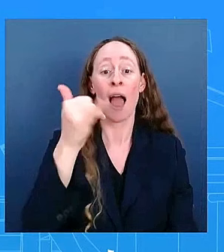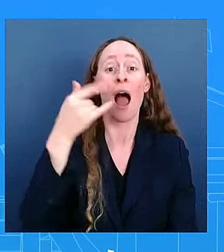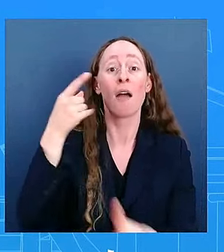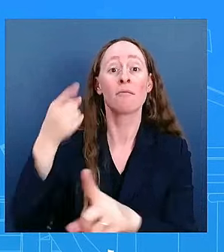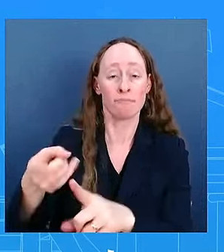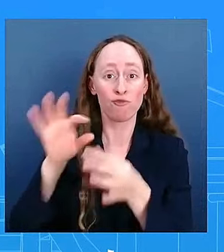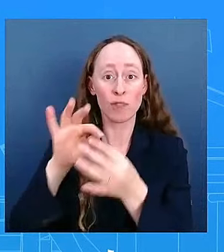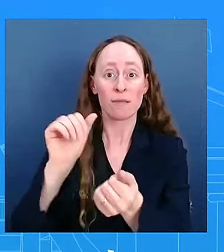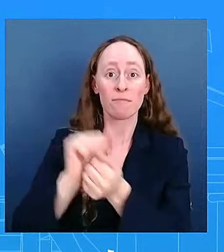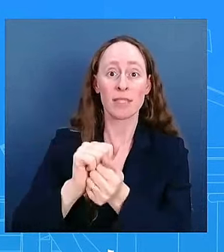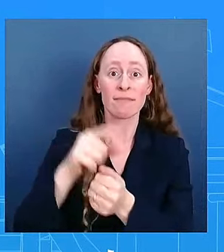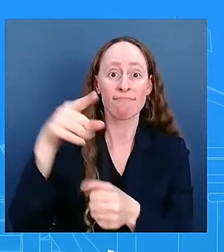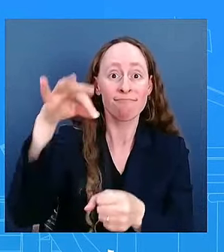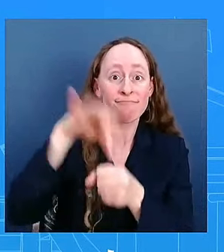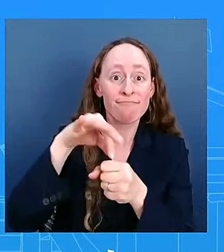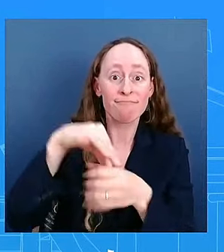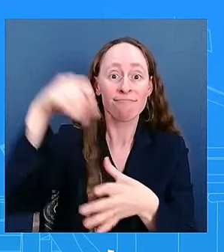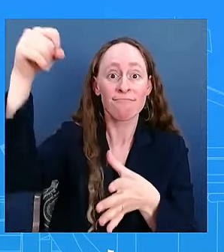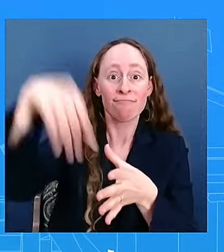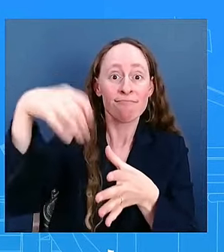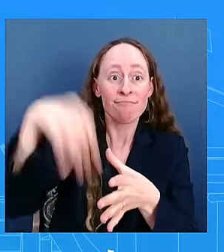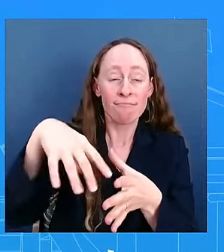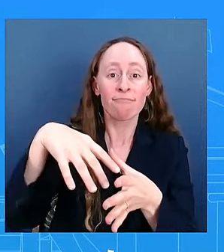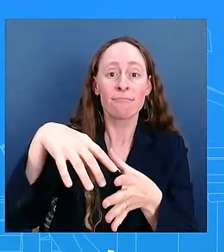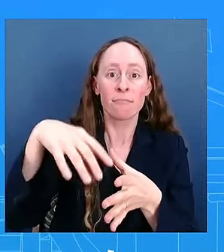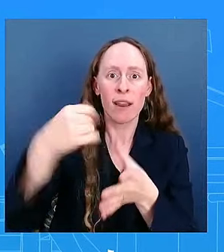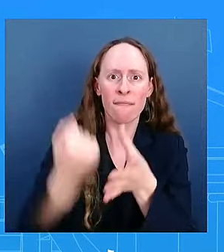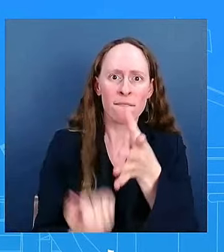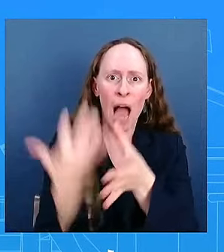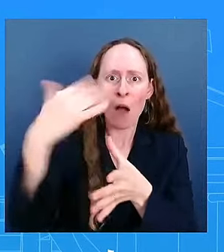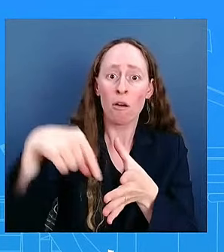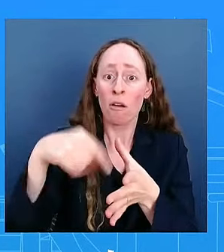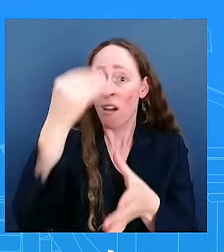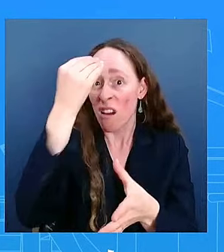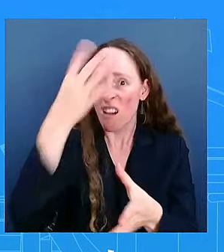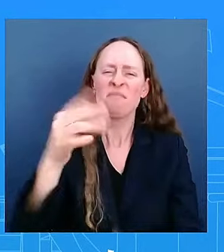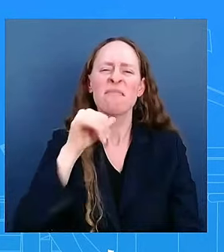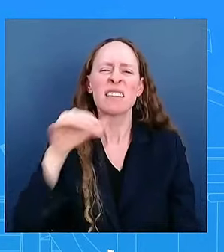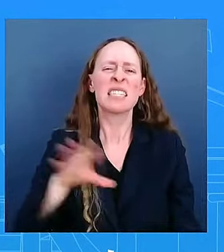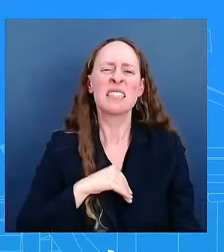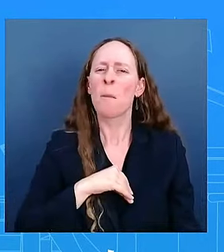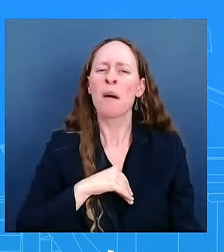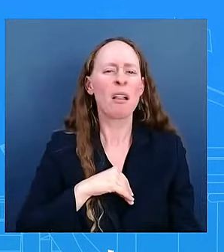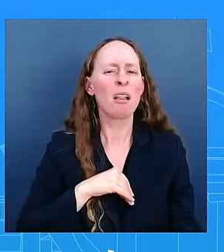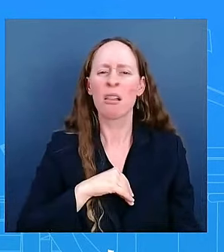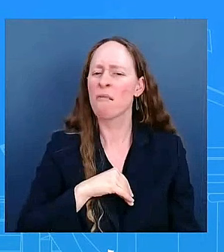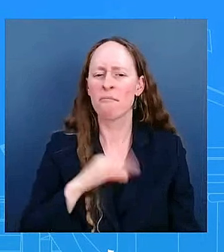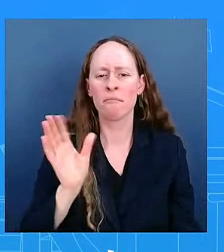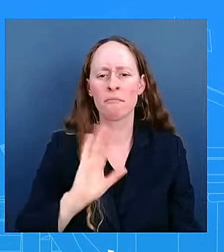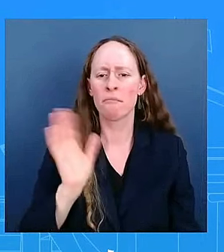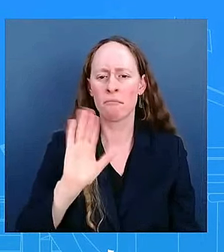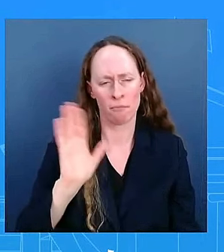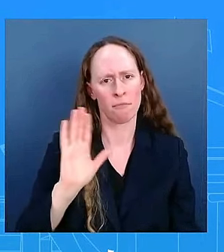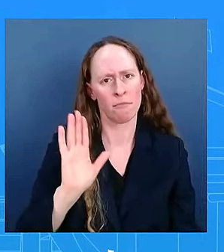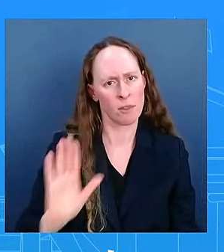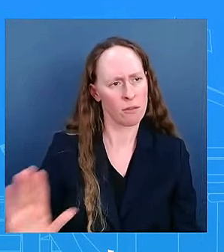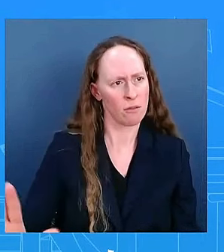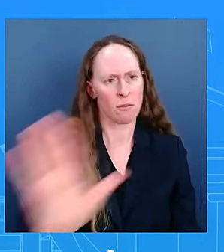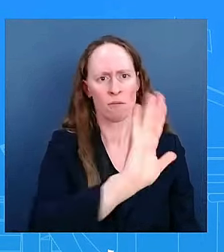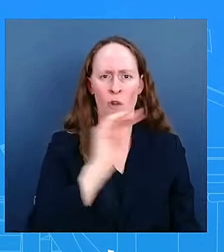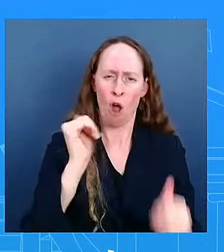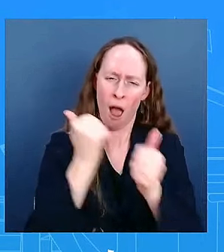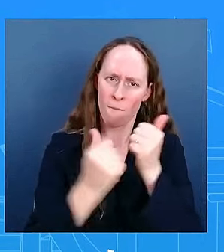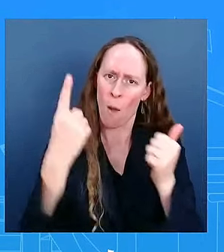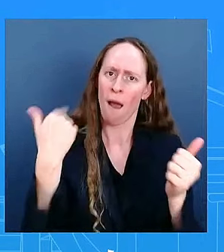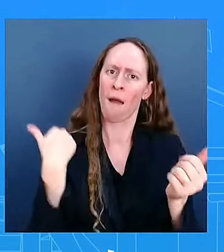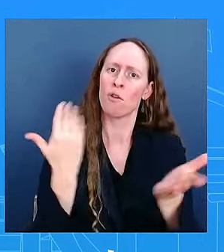It is unacceptable. It is unacceptable. Every eligible American has the right, has the right to make their voices heard.